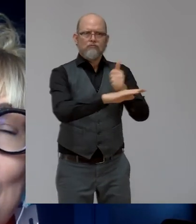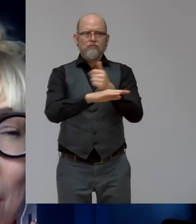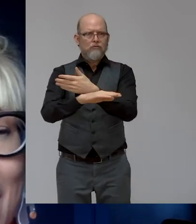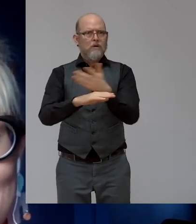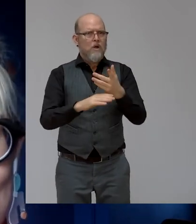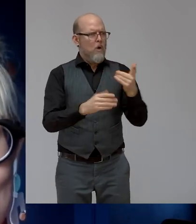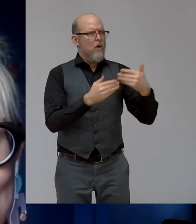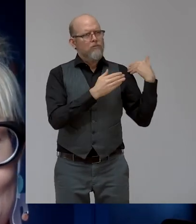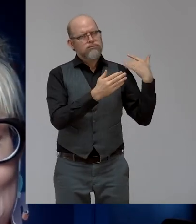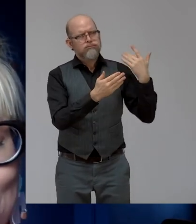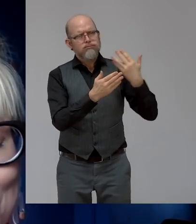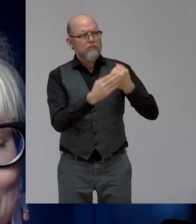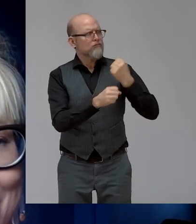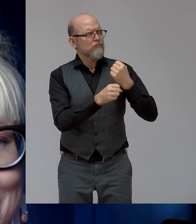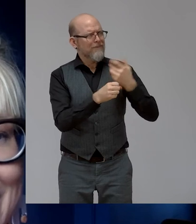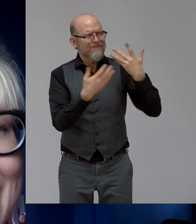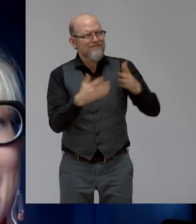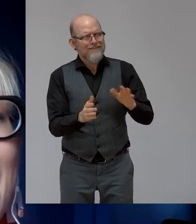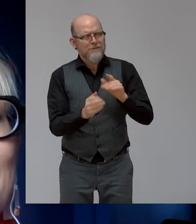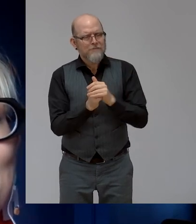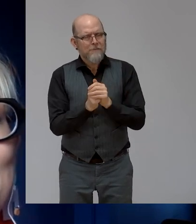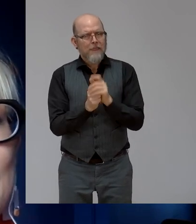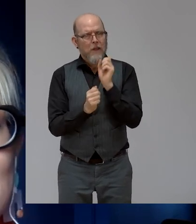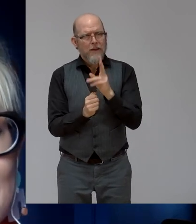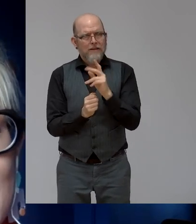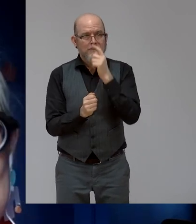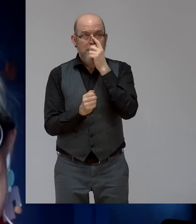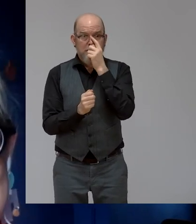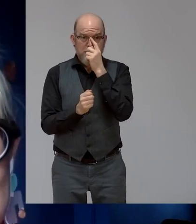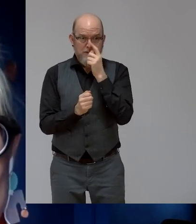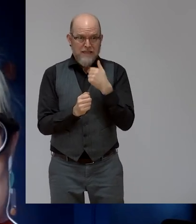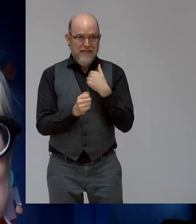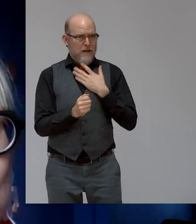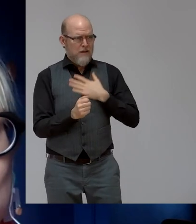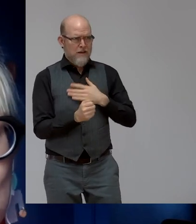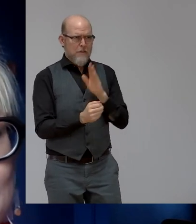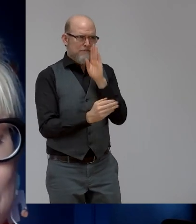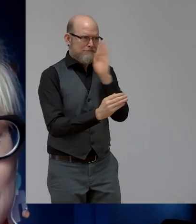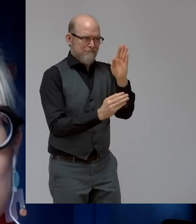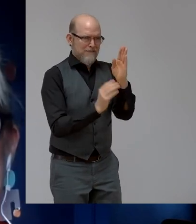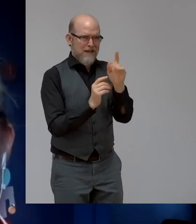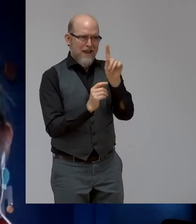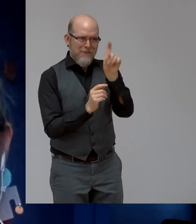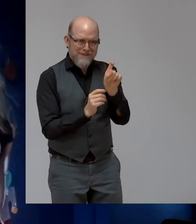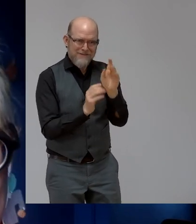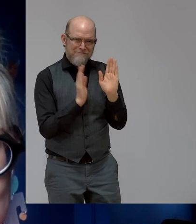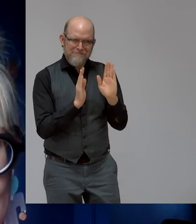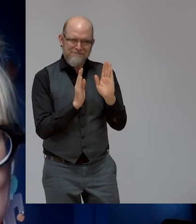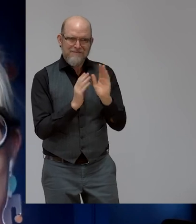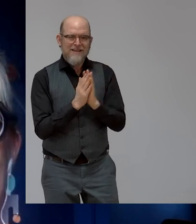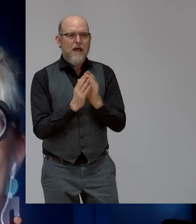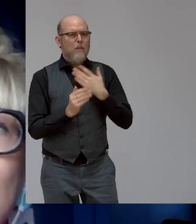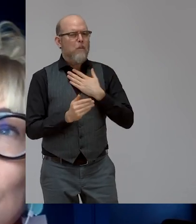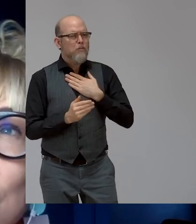And I'm going to ask you a personal question, because I think anybody listening here wants to hear what you personally feel like you've been doing this a long